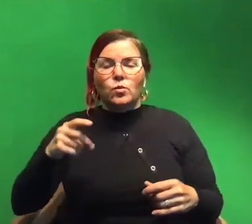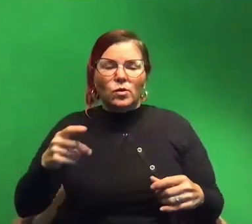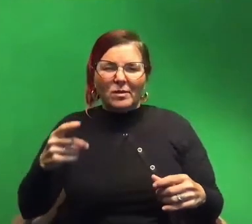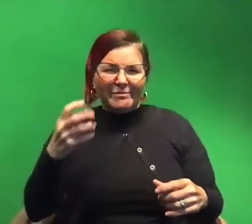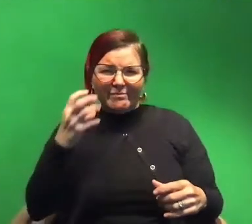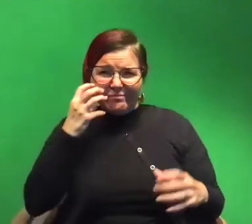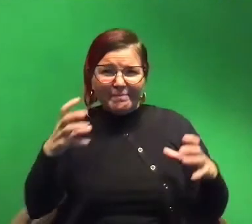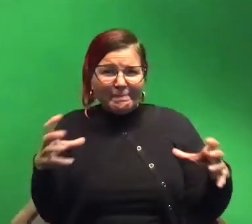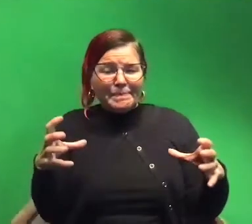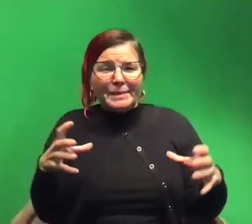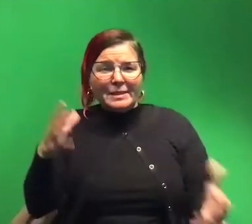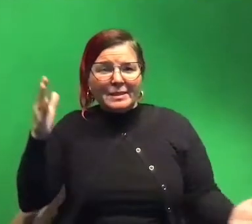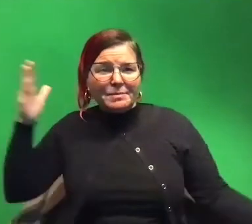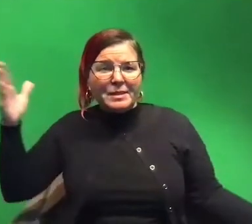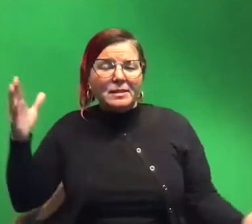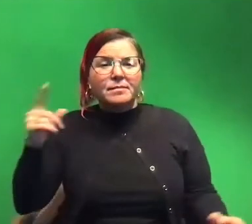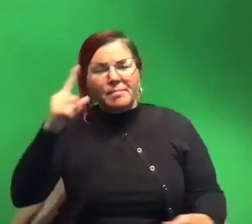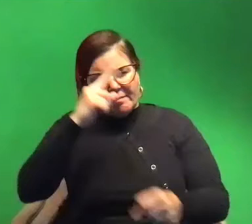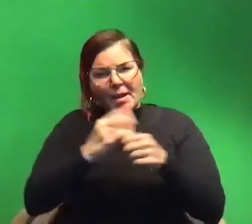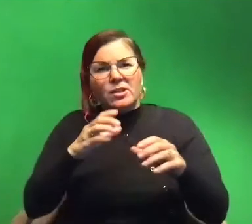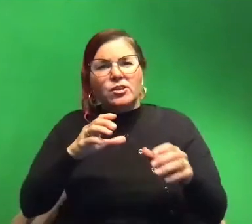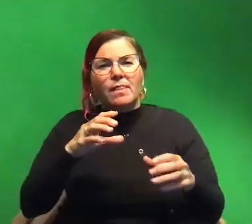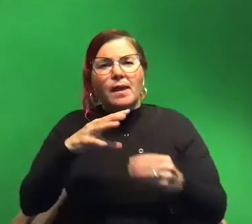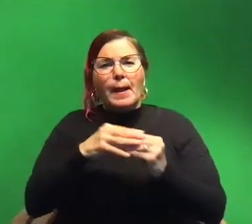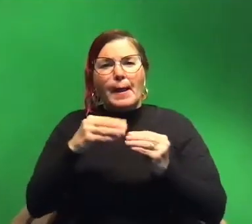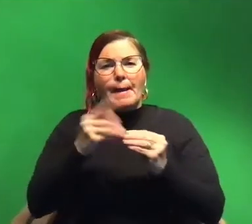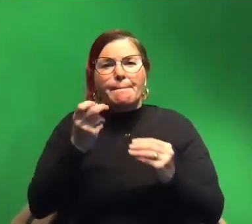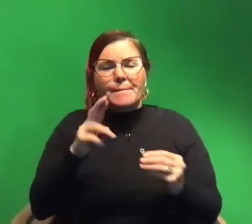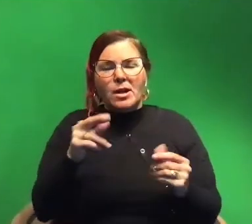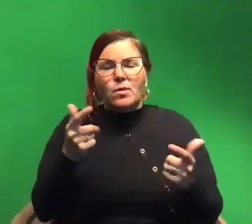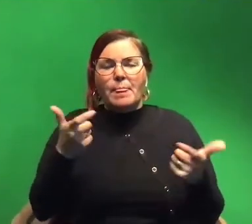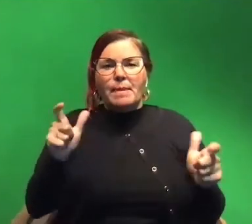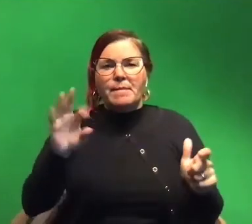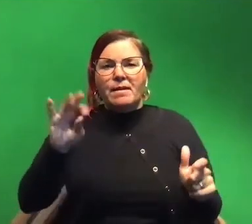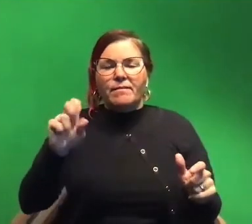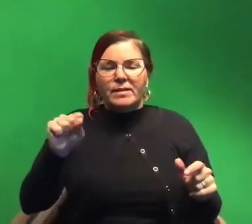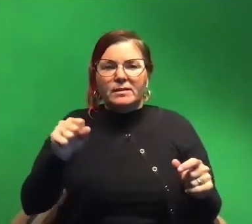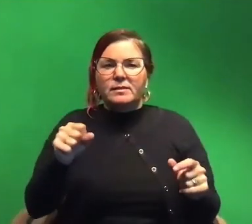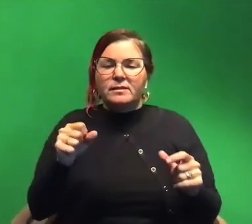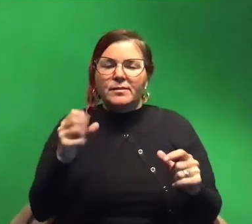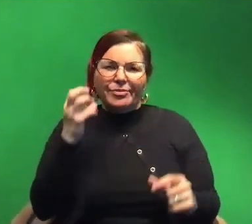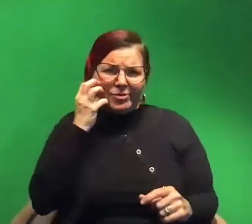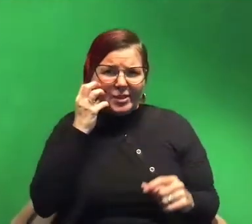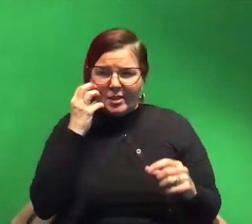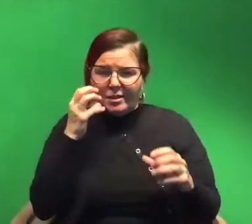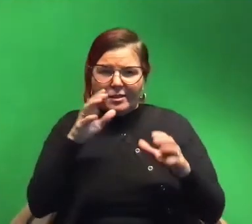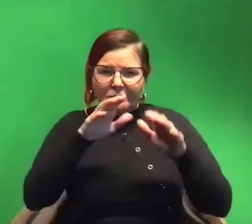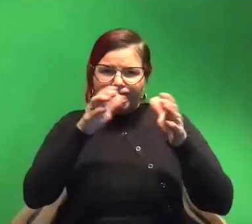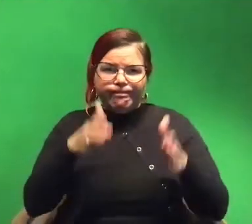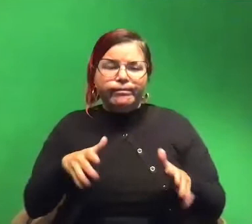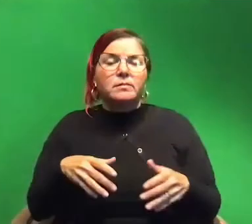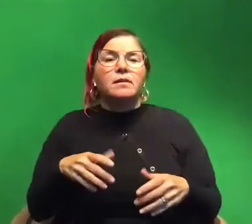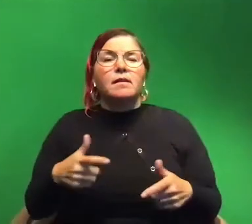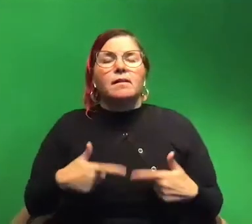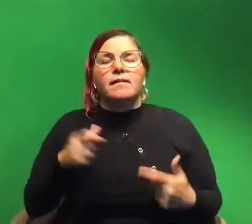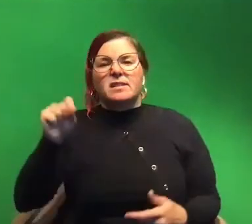imagine like a pear with big fins on it like they're very thick um and so they live in the southern